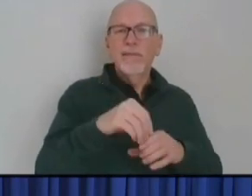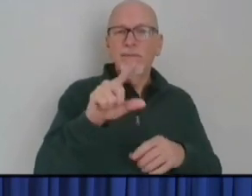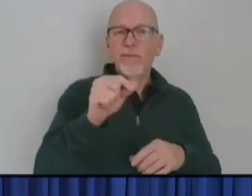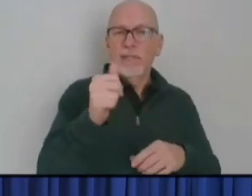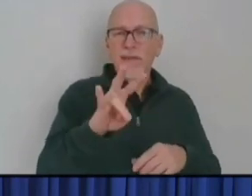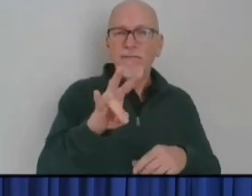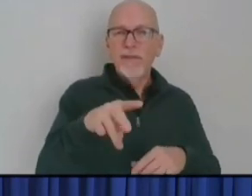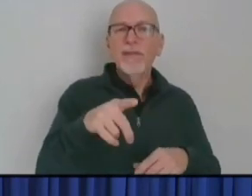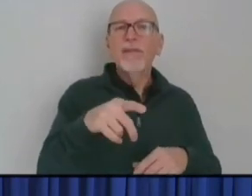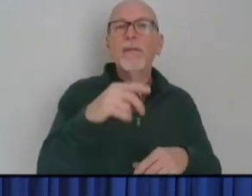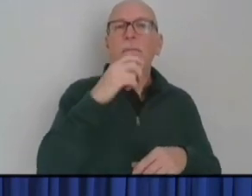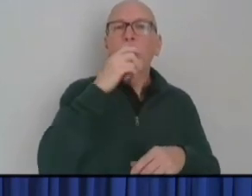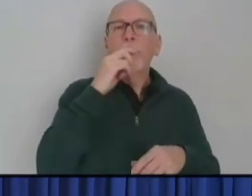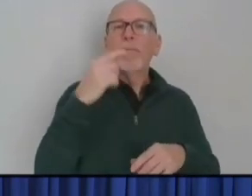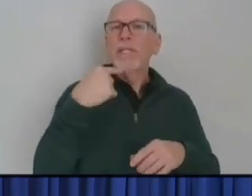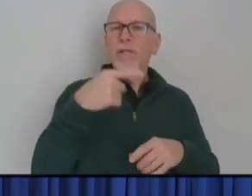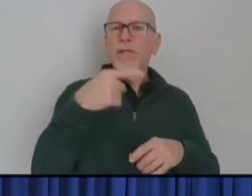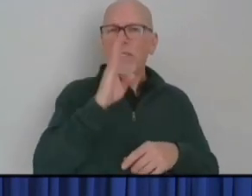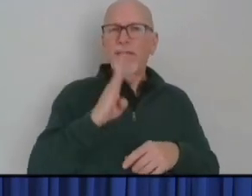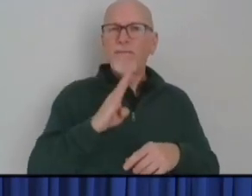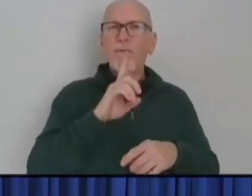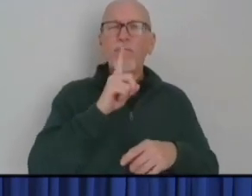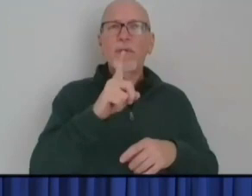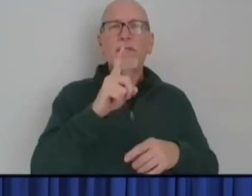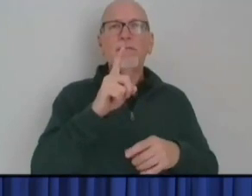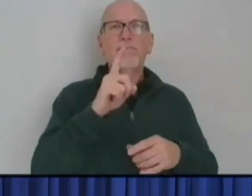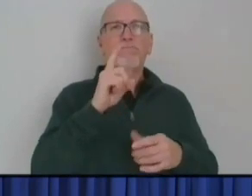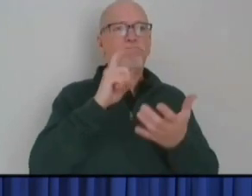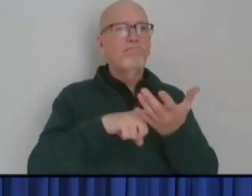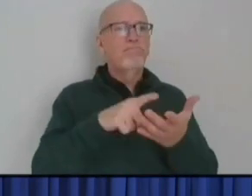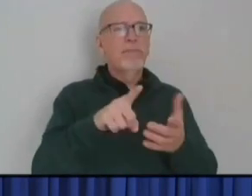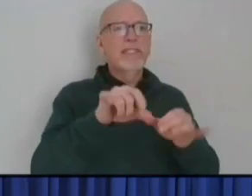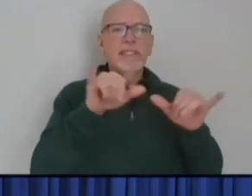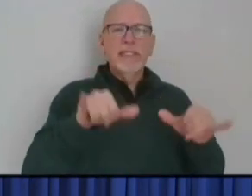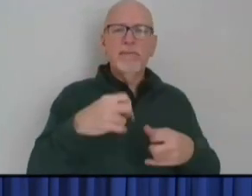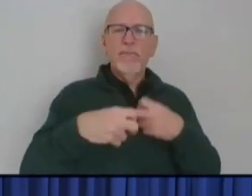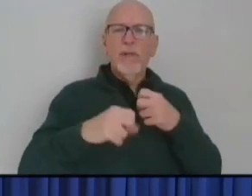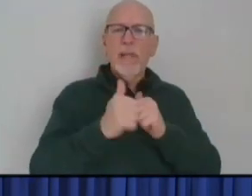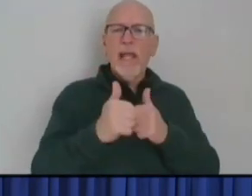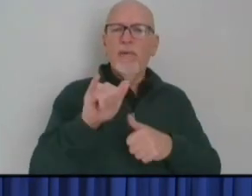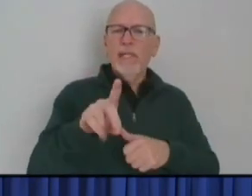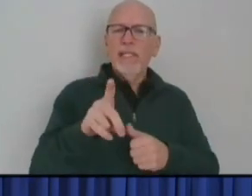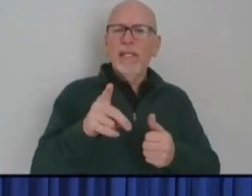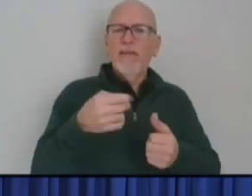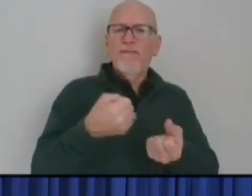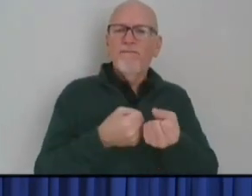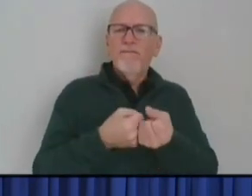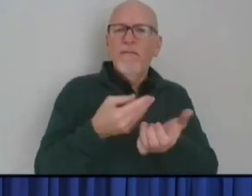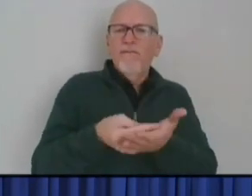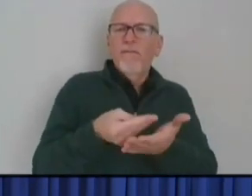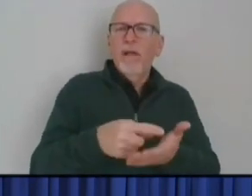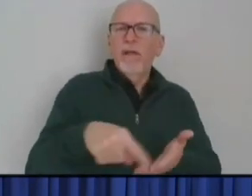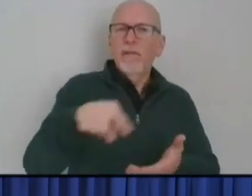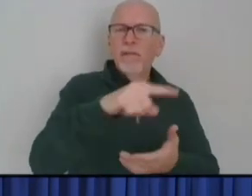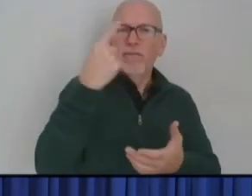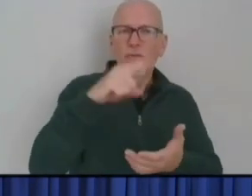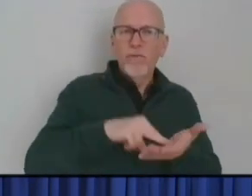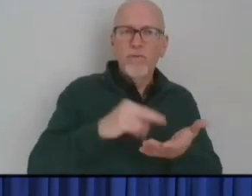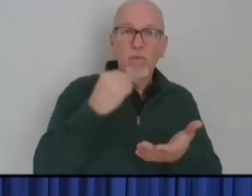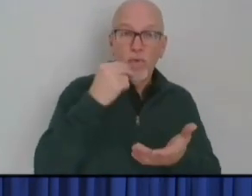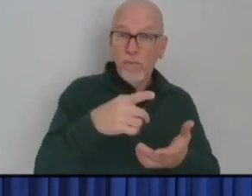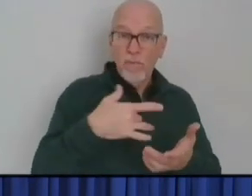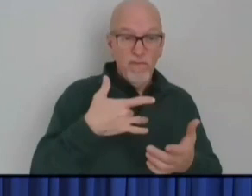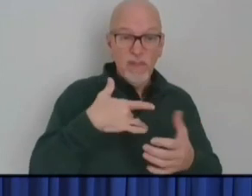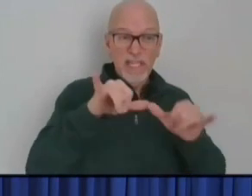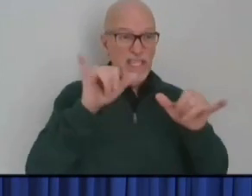They ask, you've never acknowledged the systemic problems with how Indiana funds its nursing homes. Is the nursing home system here broken? And do you